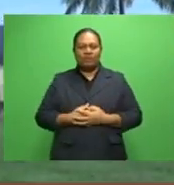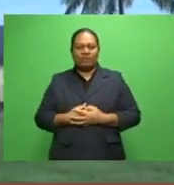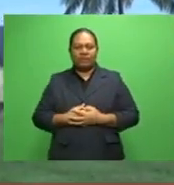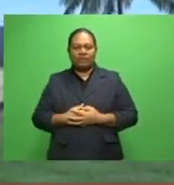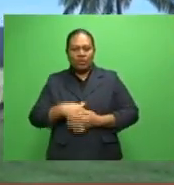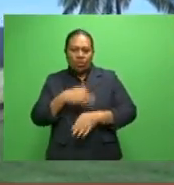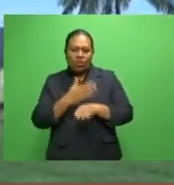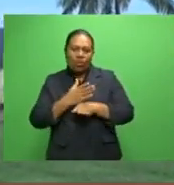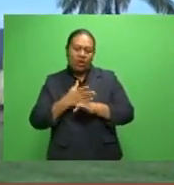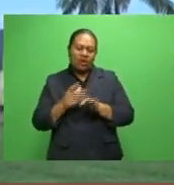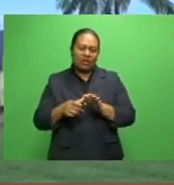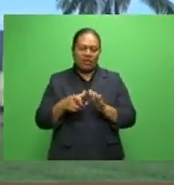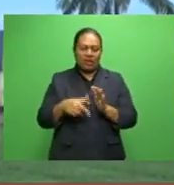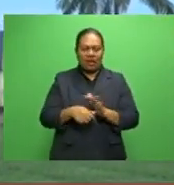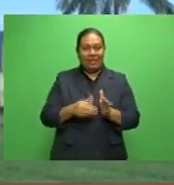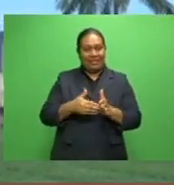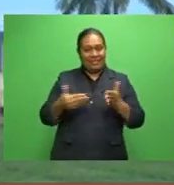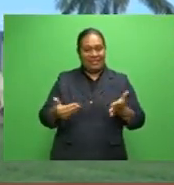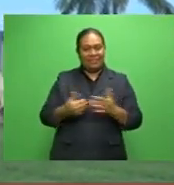respect them a lot,